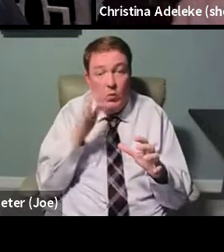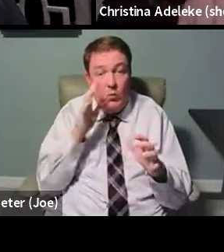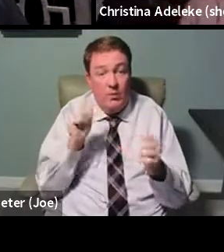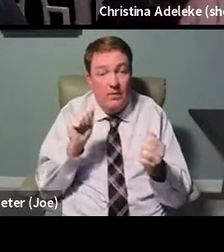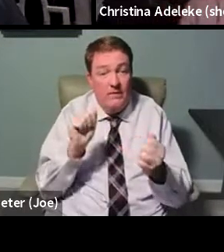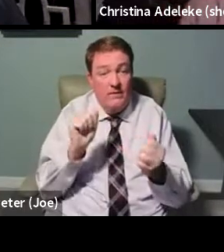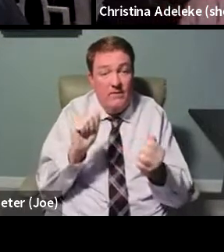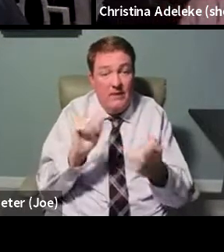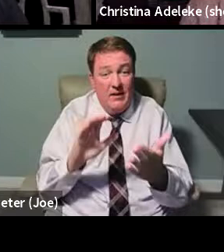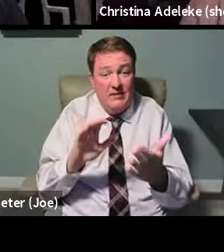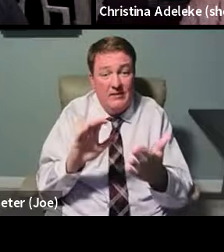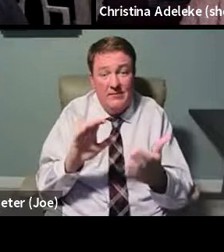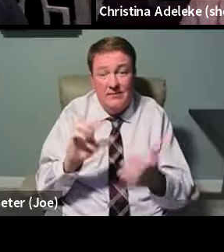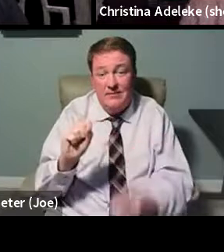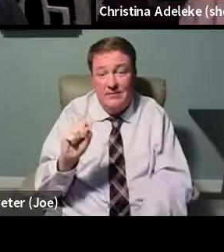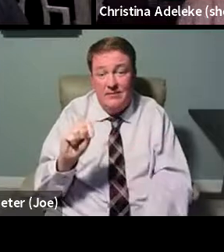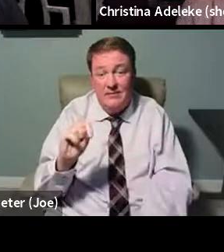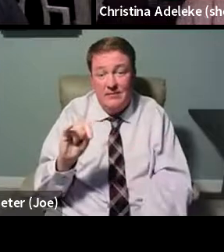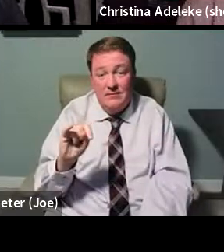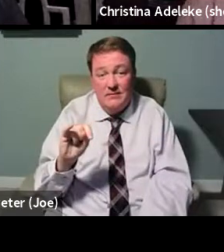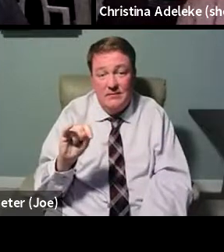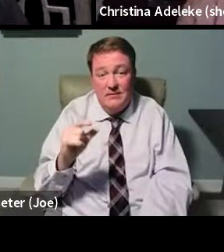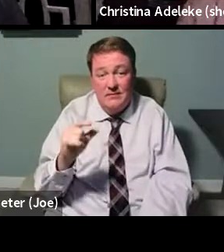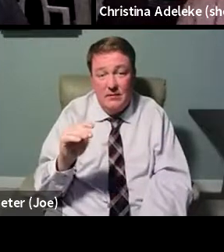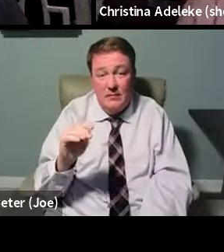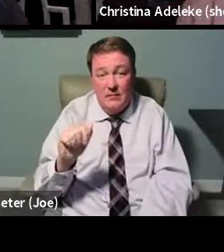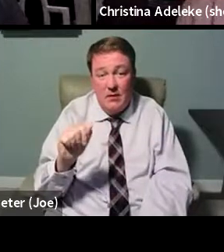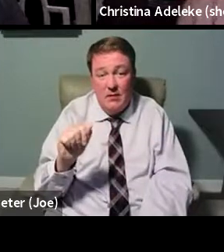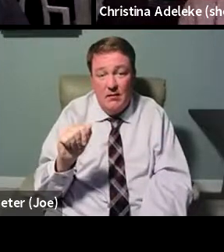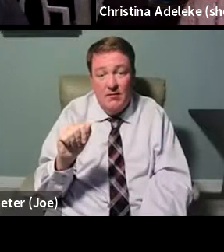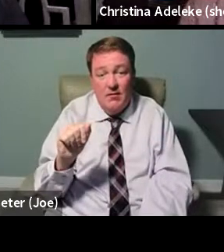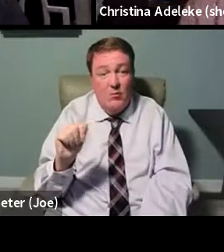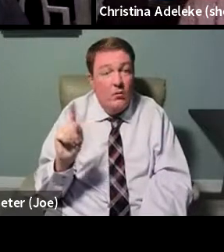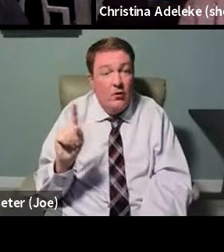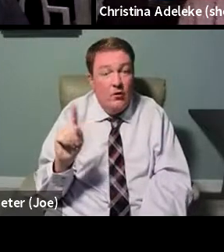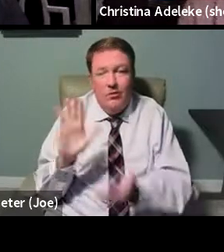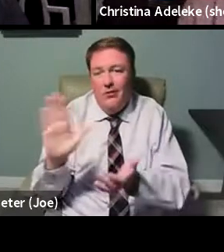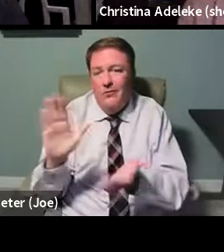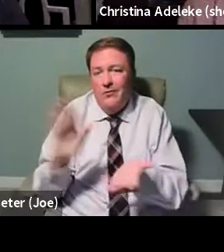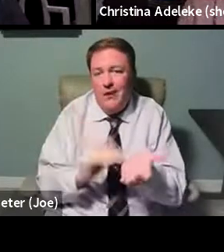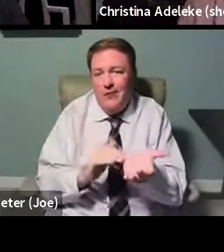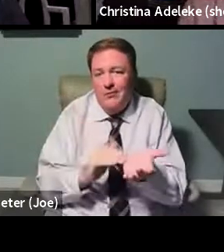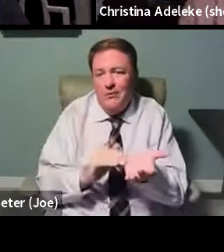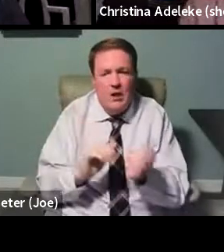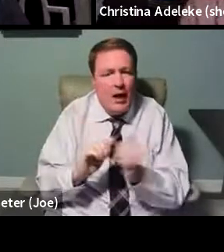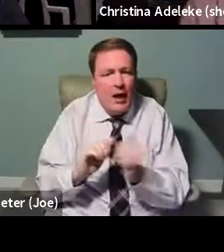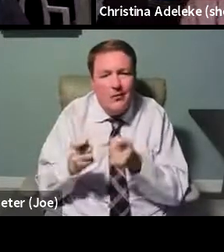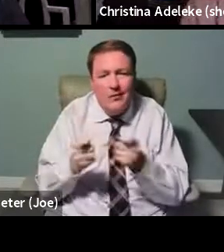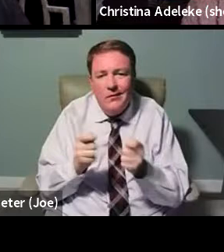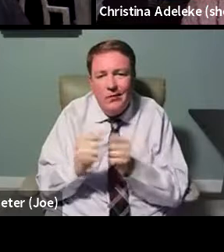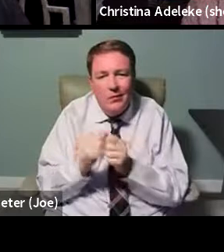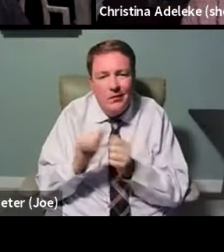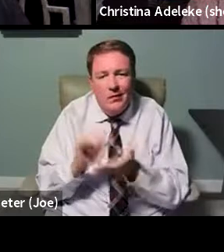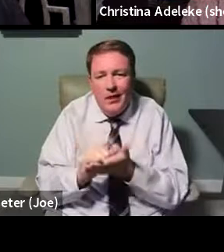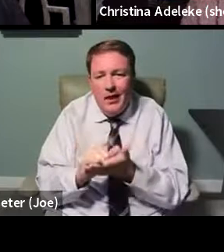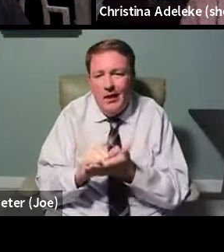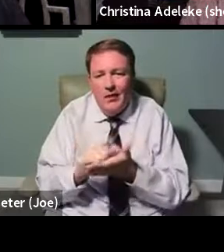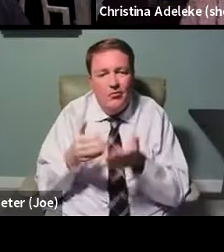deal with that sort of thing and deal with the medical mistrust of trying to engage in the healthcare system at all